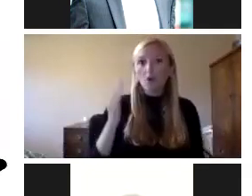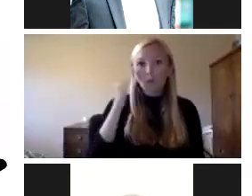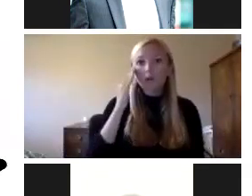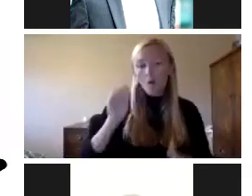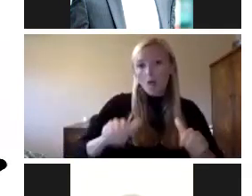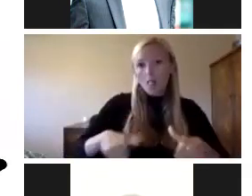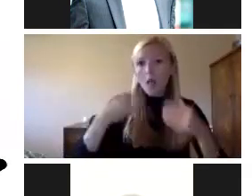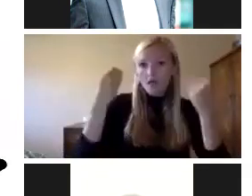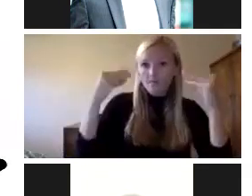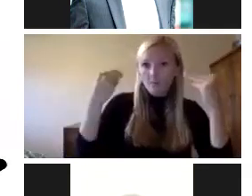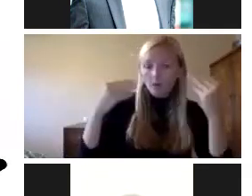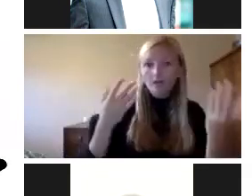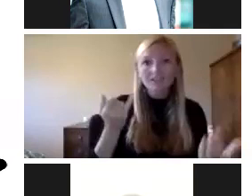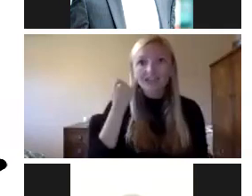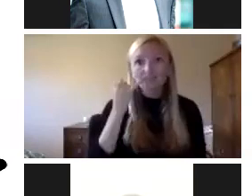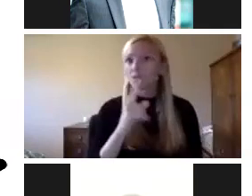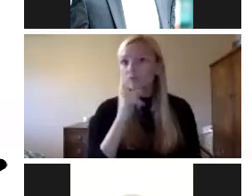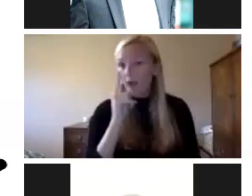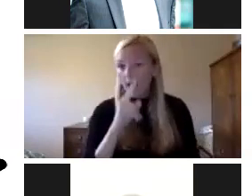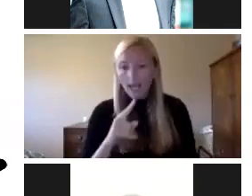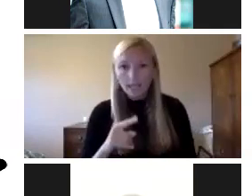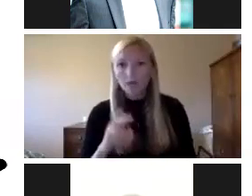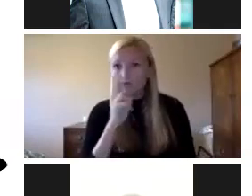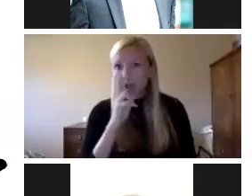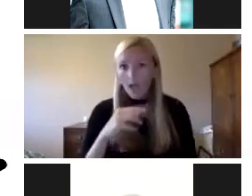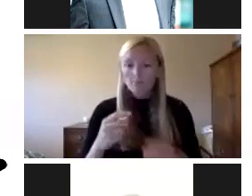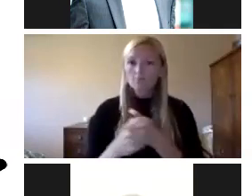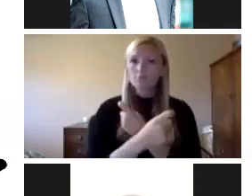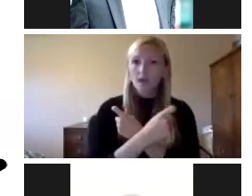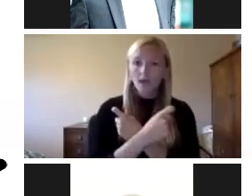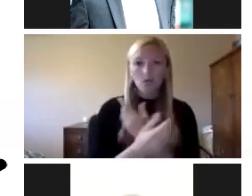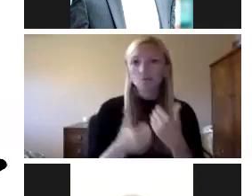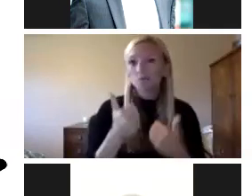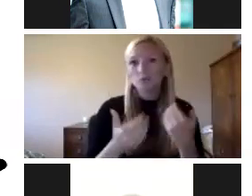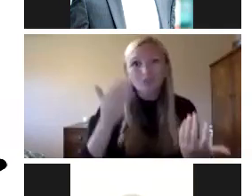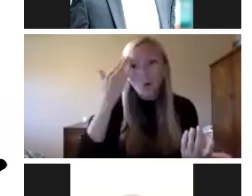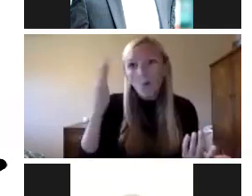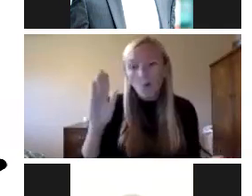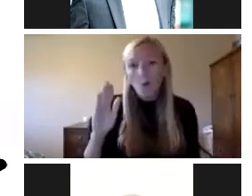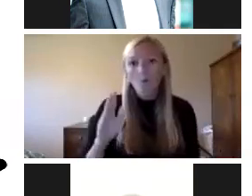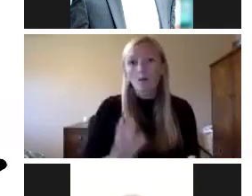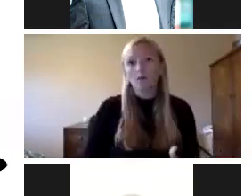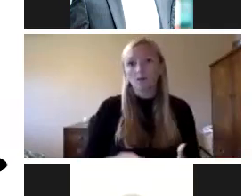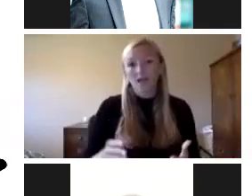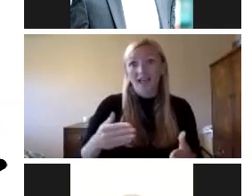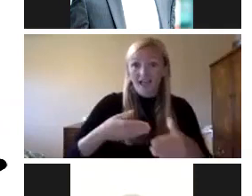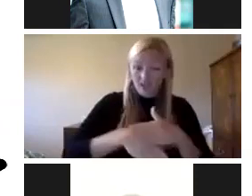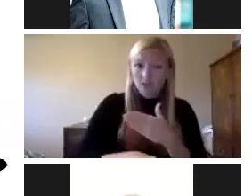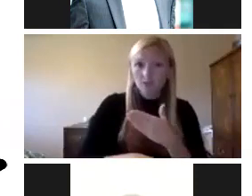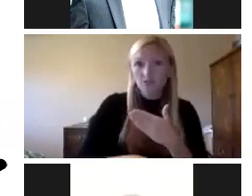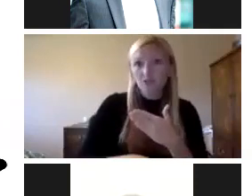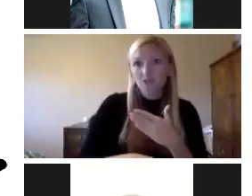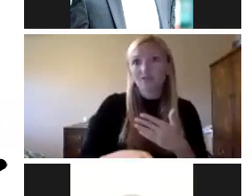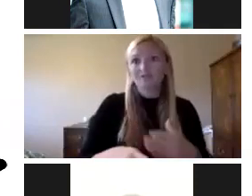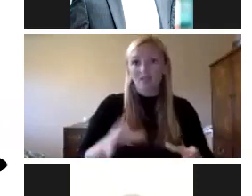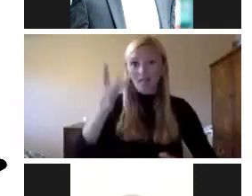In not it was a rat or a bat we're not quite 100% convinced but it certainly entered a reservoir source of a human and